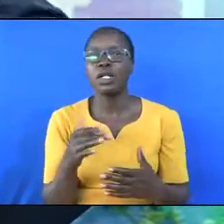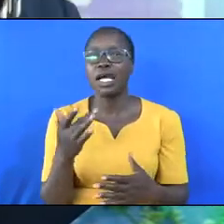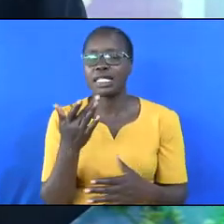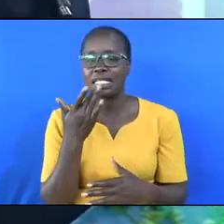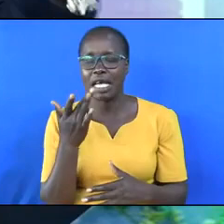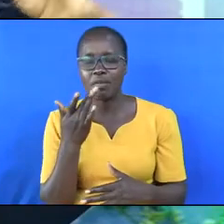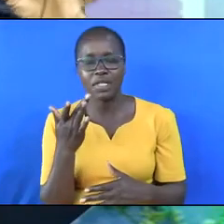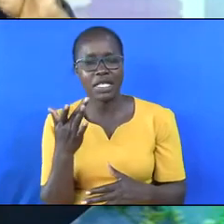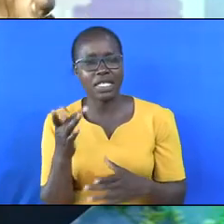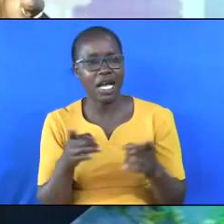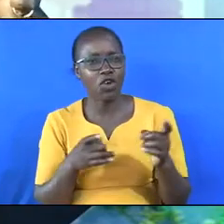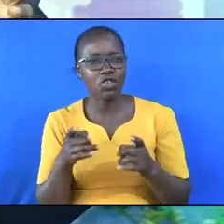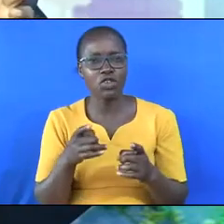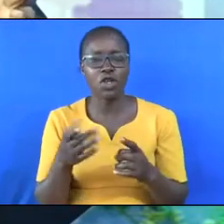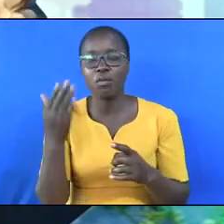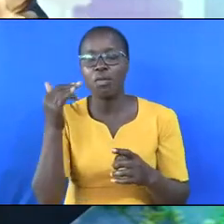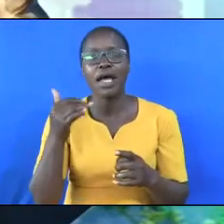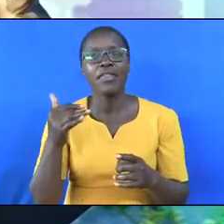stomachs are their worst enemies.